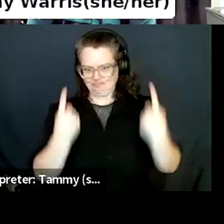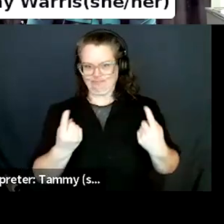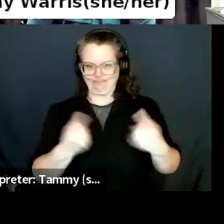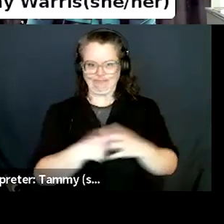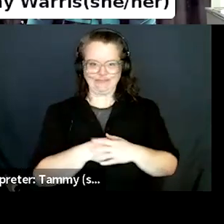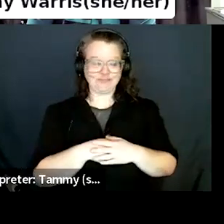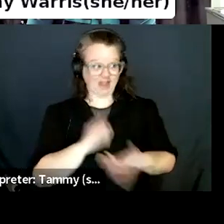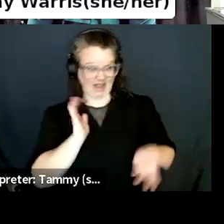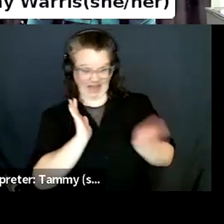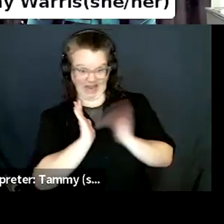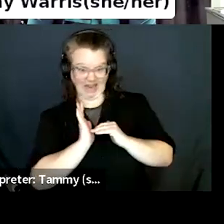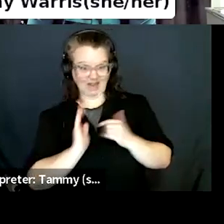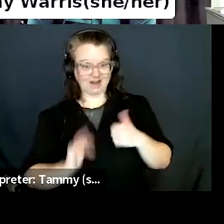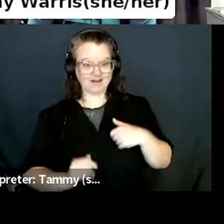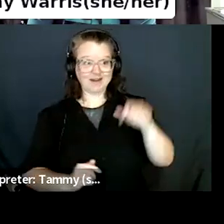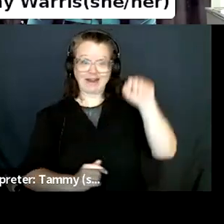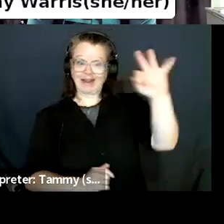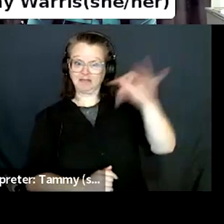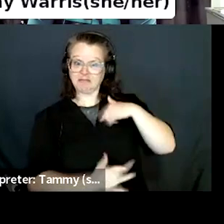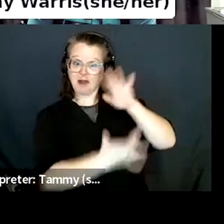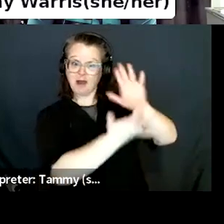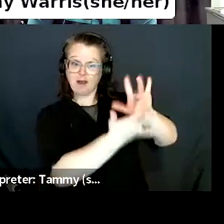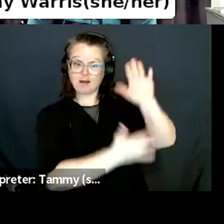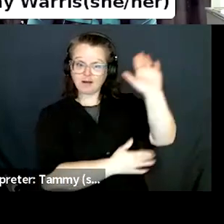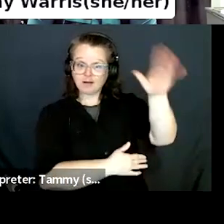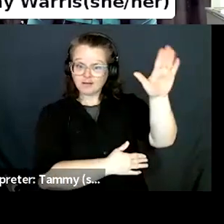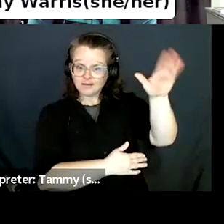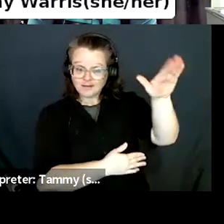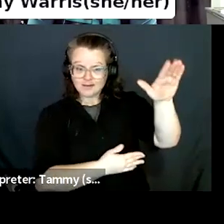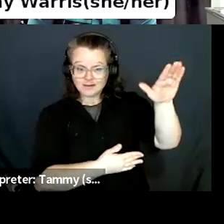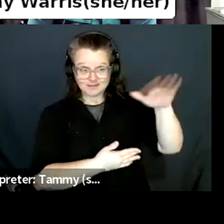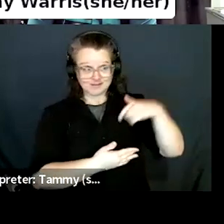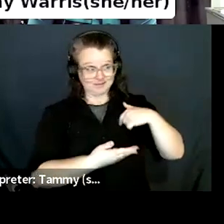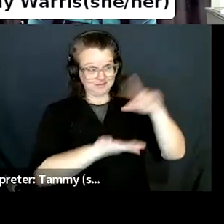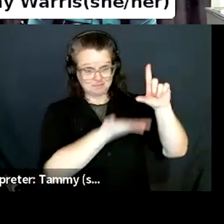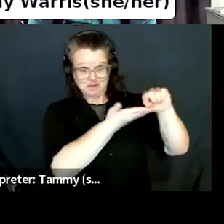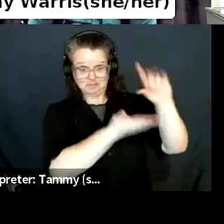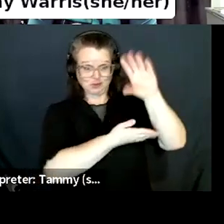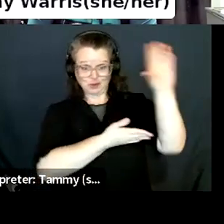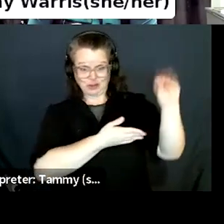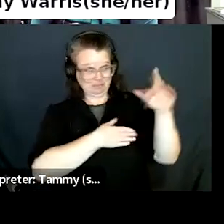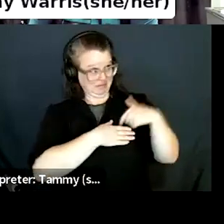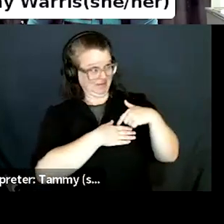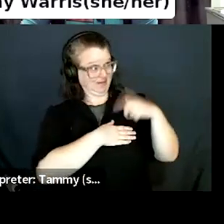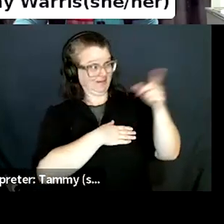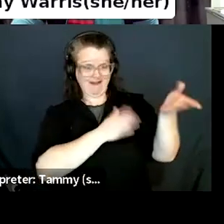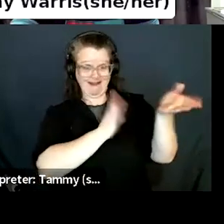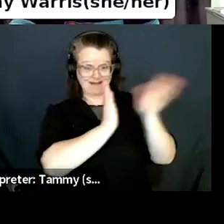helpful in that. It's, it's something that you have to curate as a, as a local store for sure.